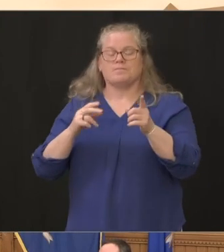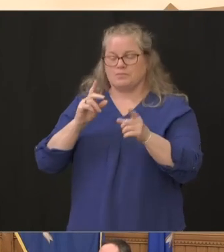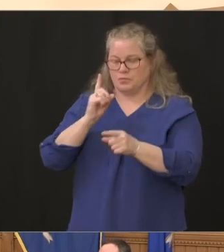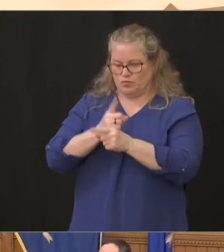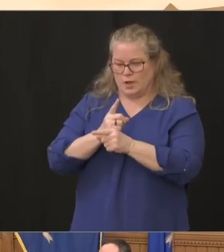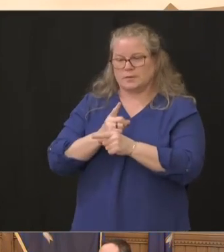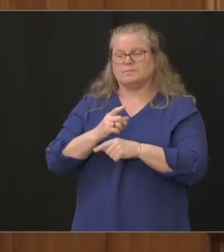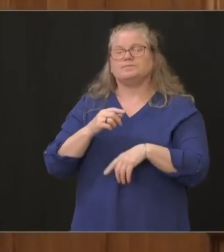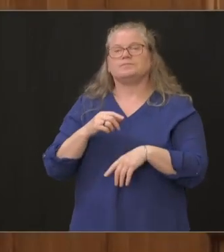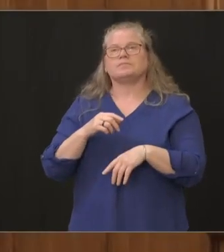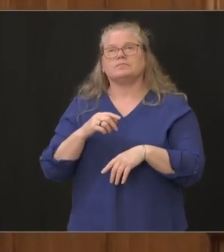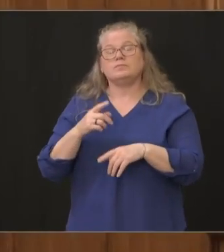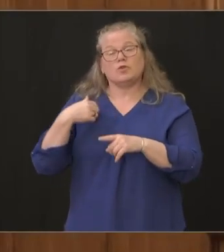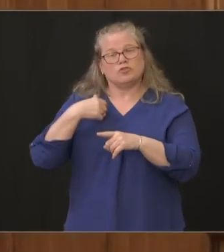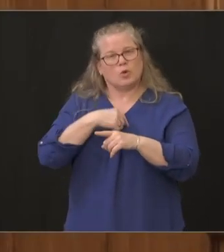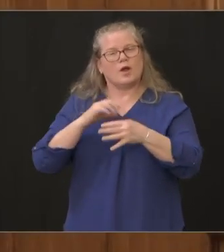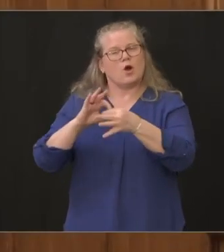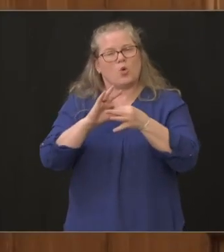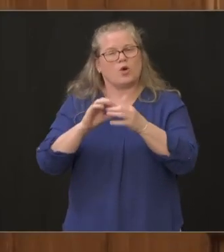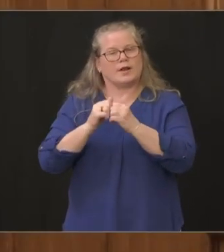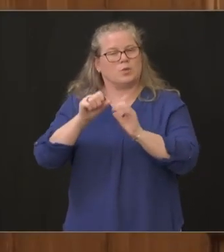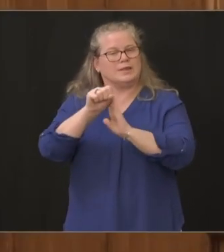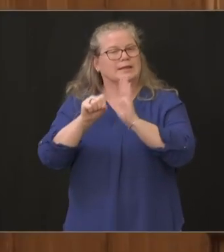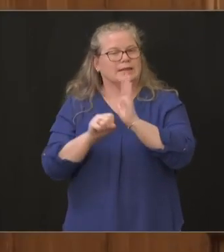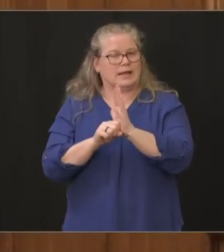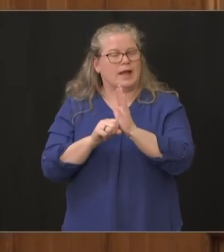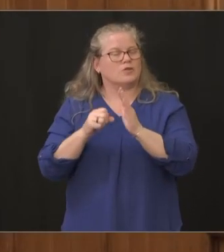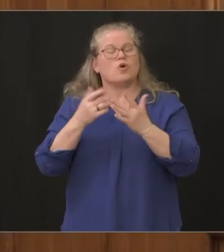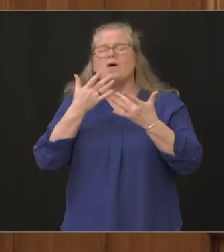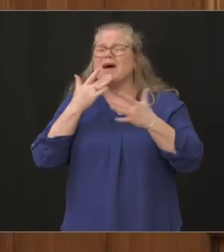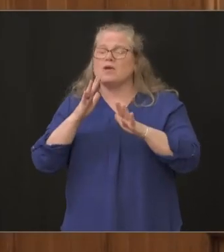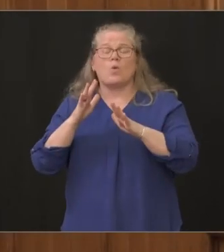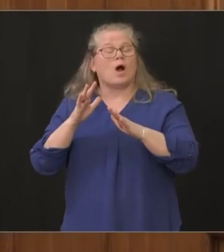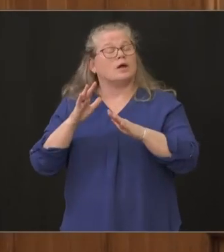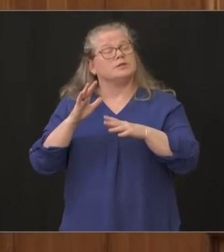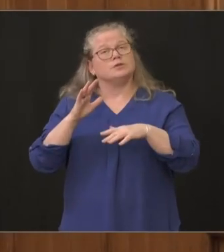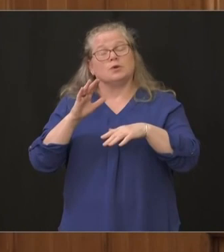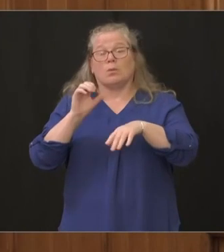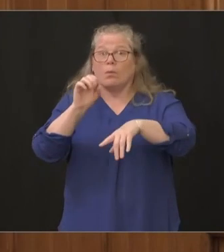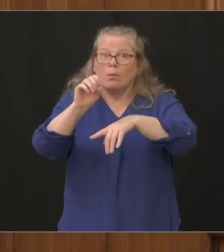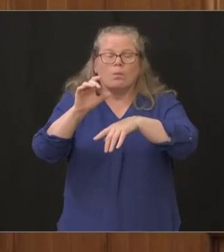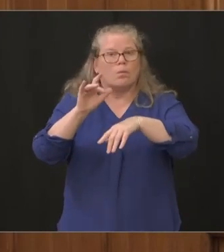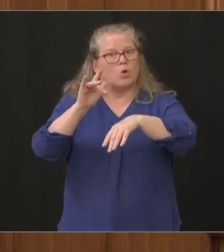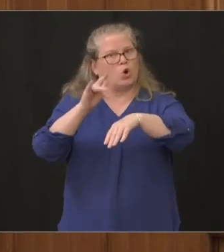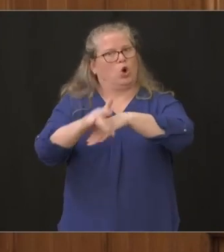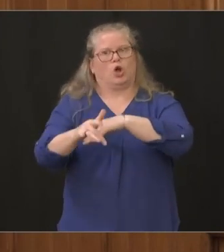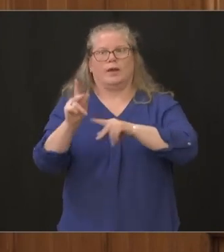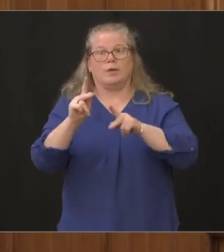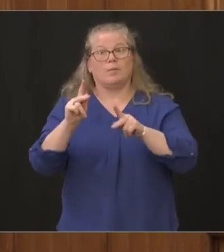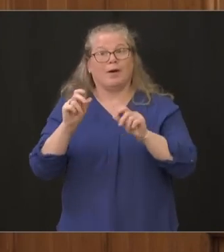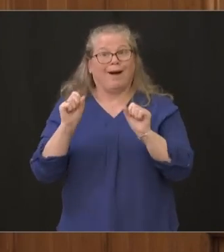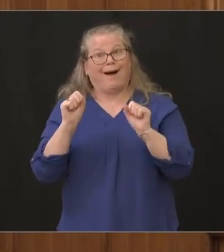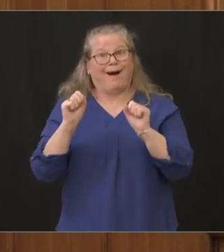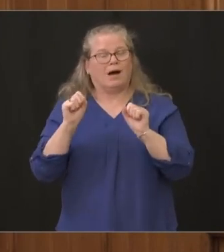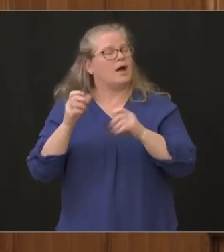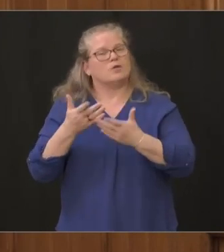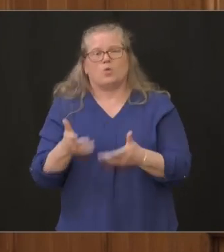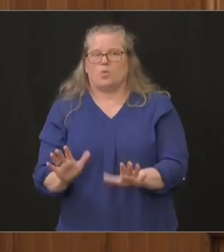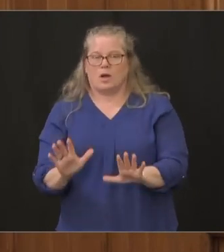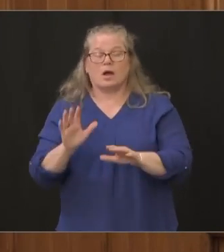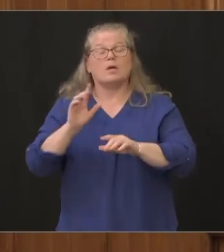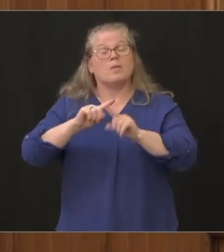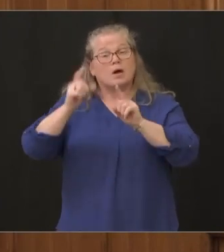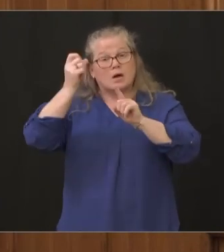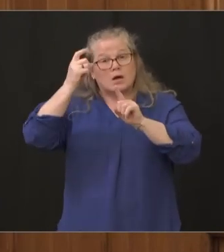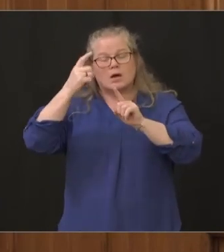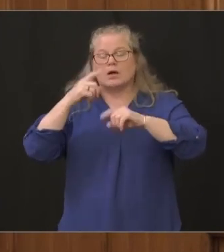so i want to be careful because it'd be premature to speak to in any detail but what i would say uh is we're modeling it uh with with